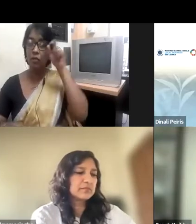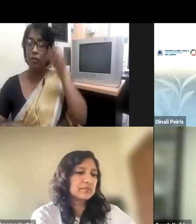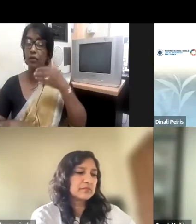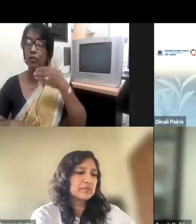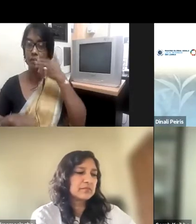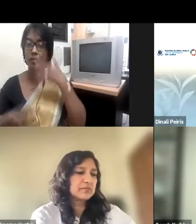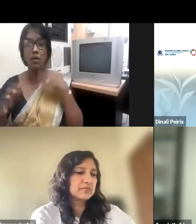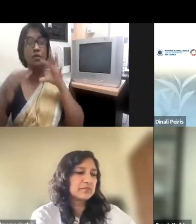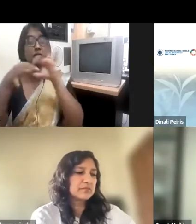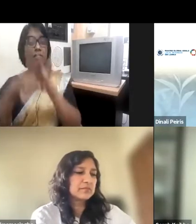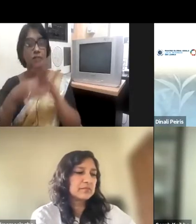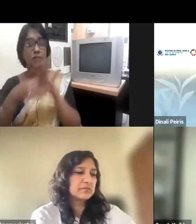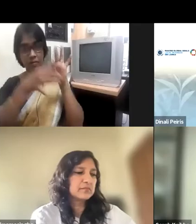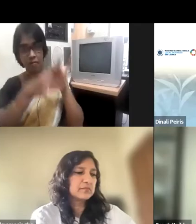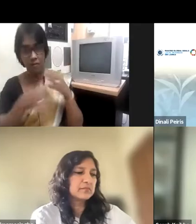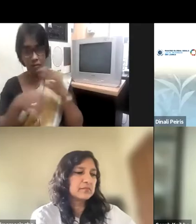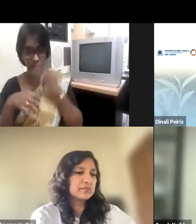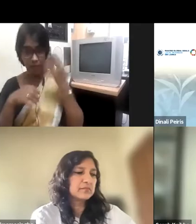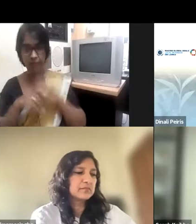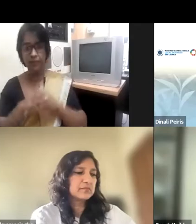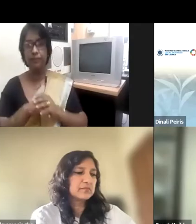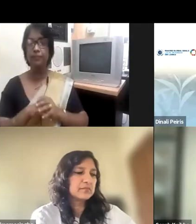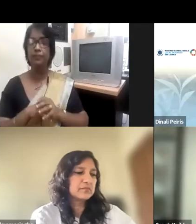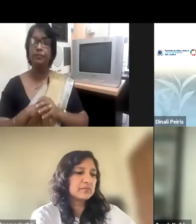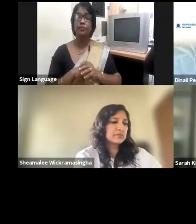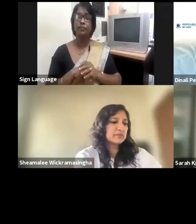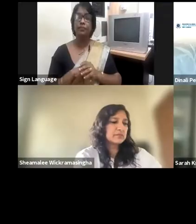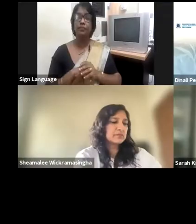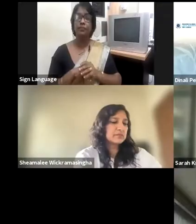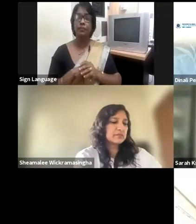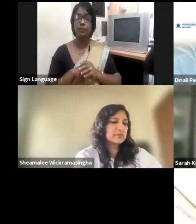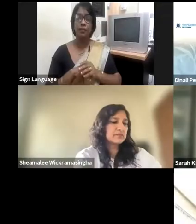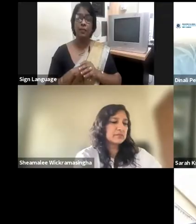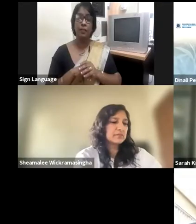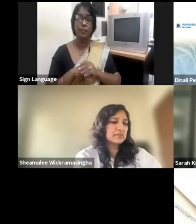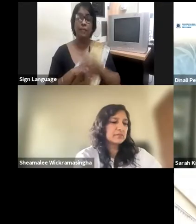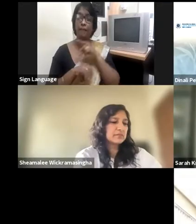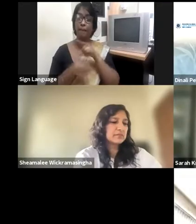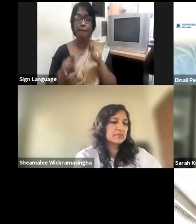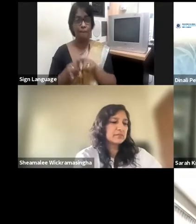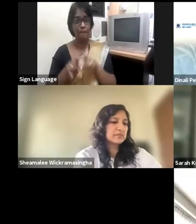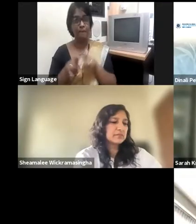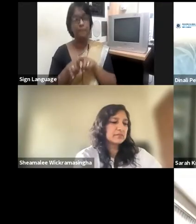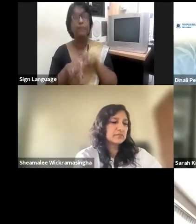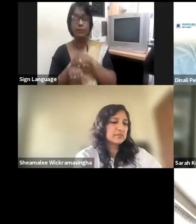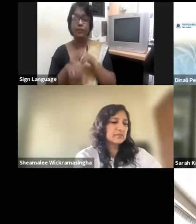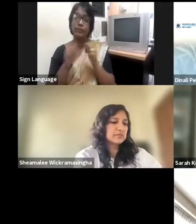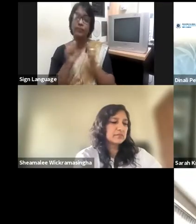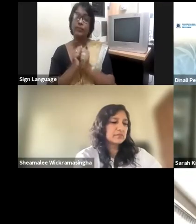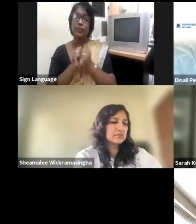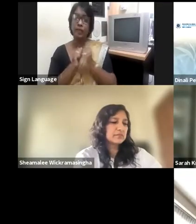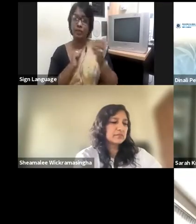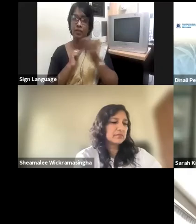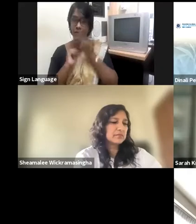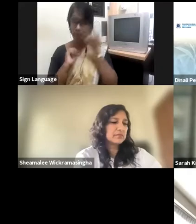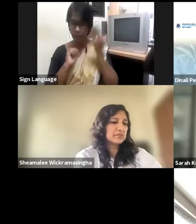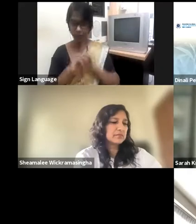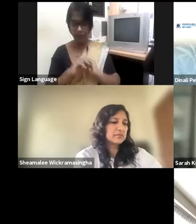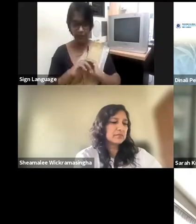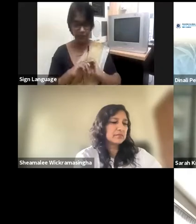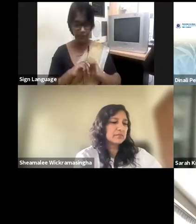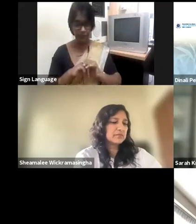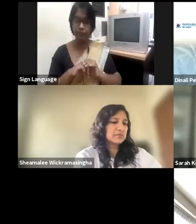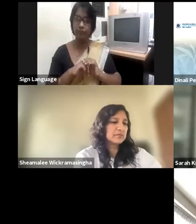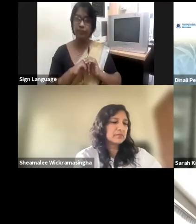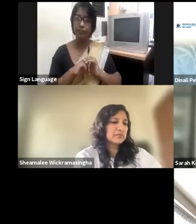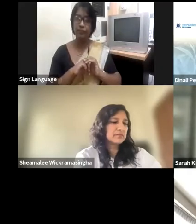that, we look at different kinds of metrics, some of which are, we call essential indicators that really measure the irreversible positive